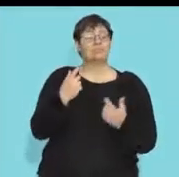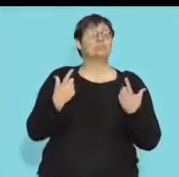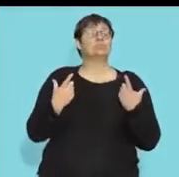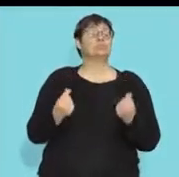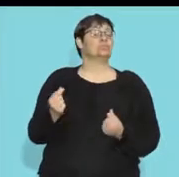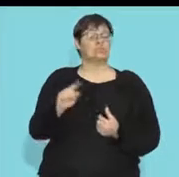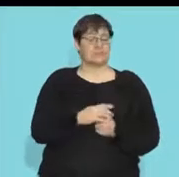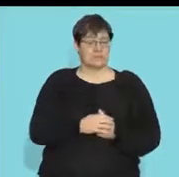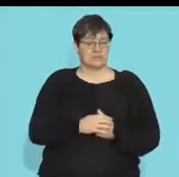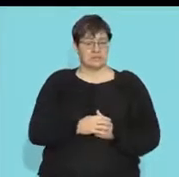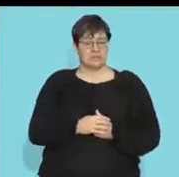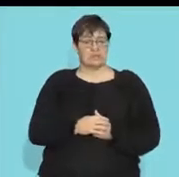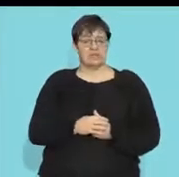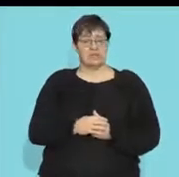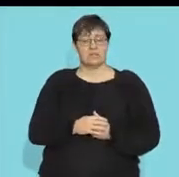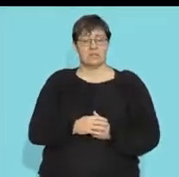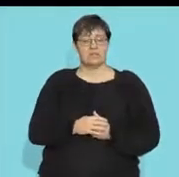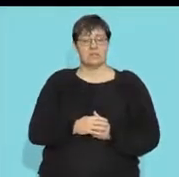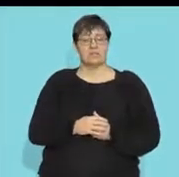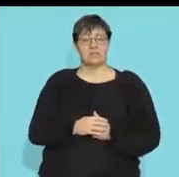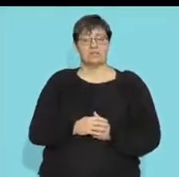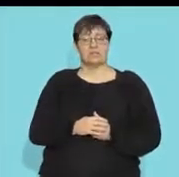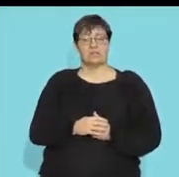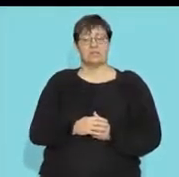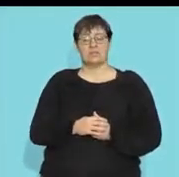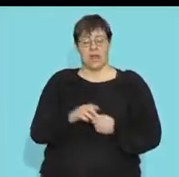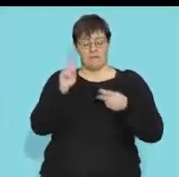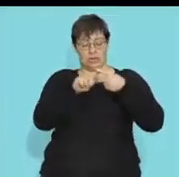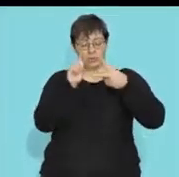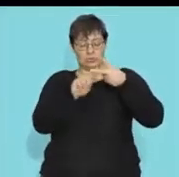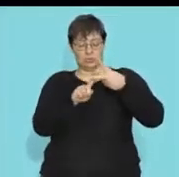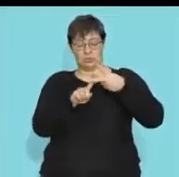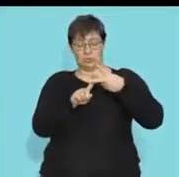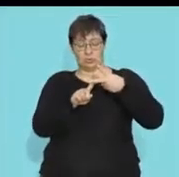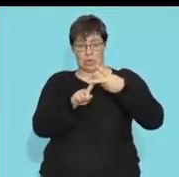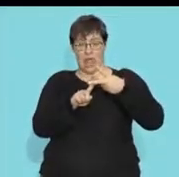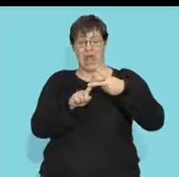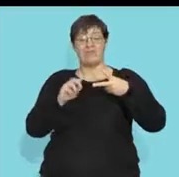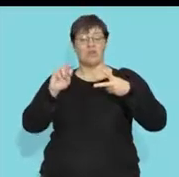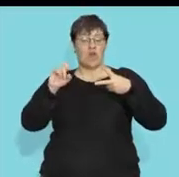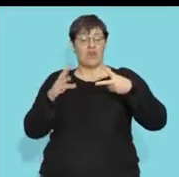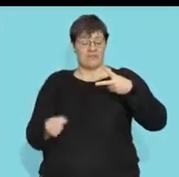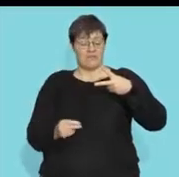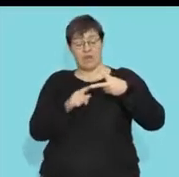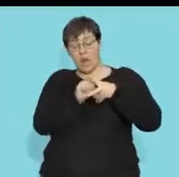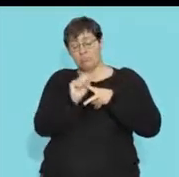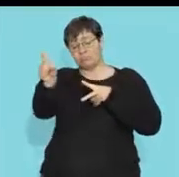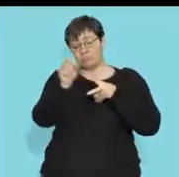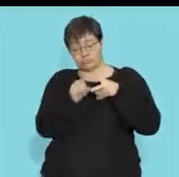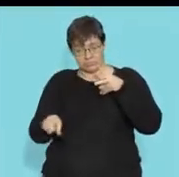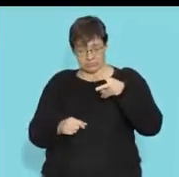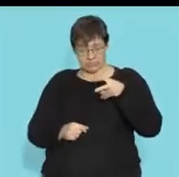oblongata does is it sends two messages so it's two a nerve and it's two